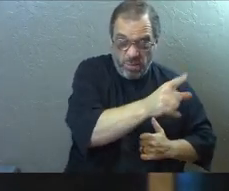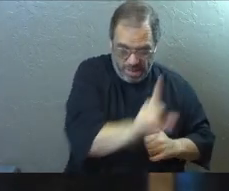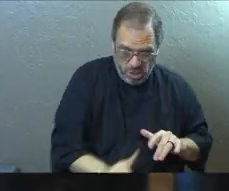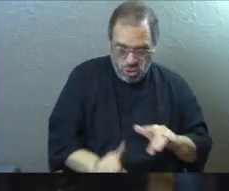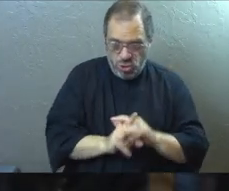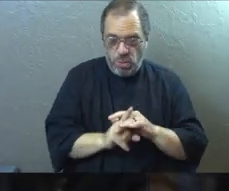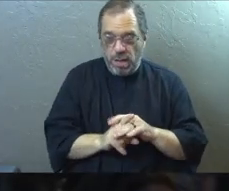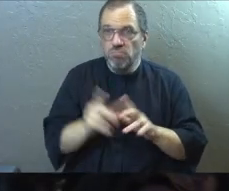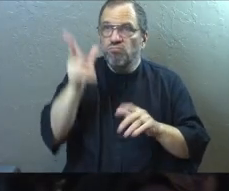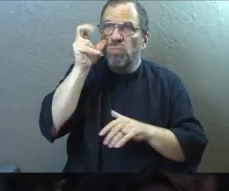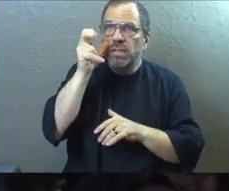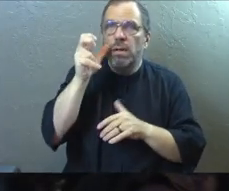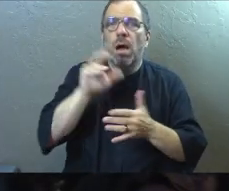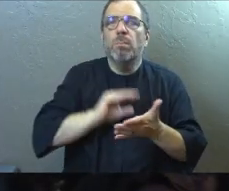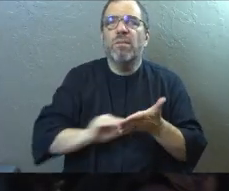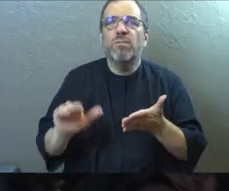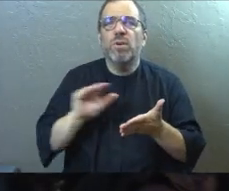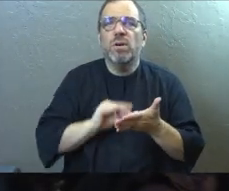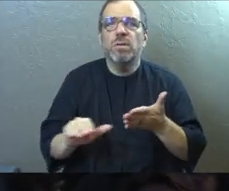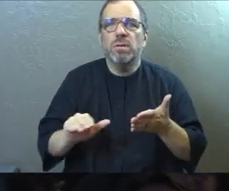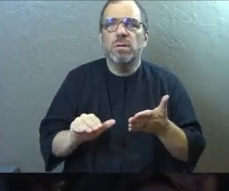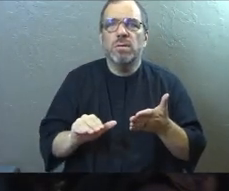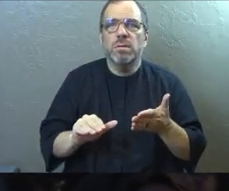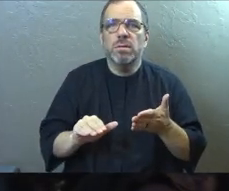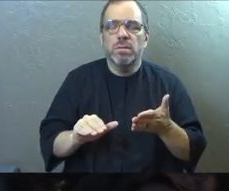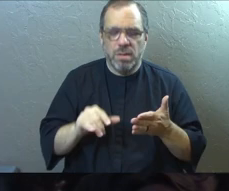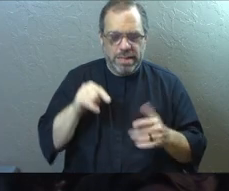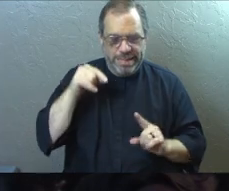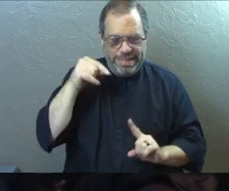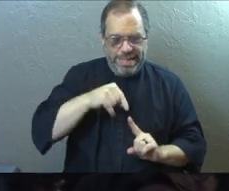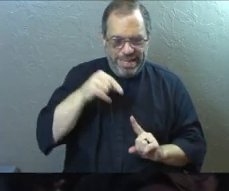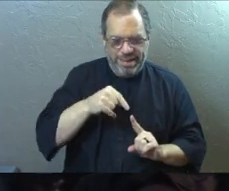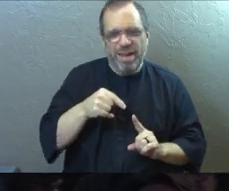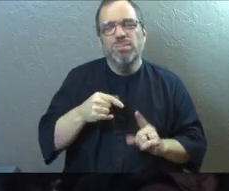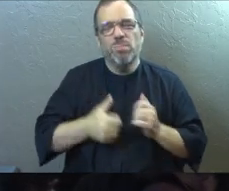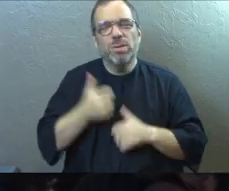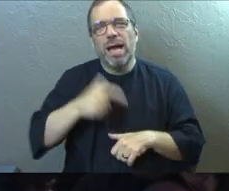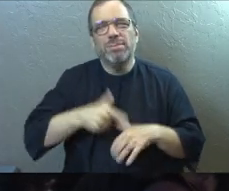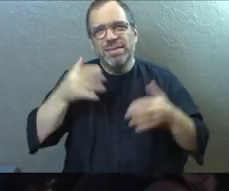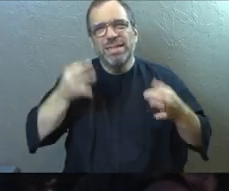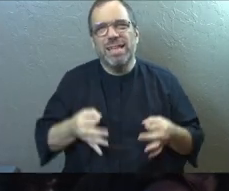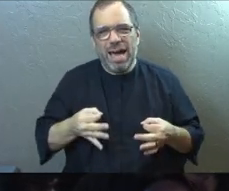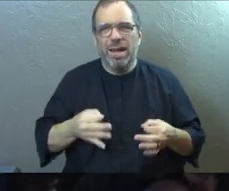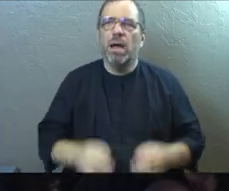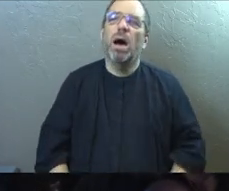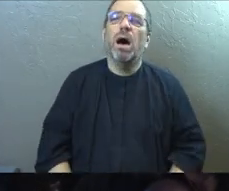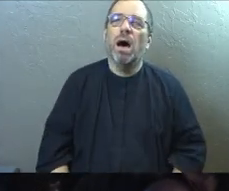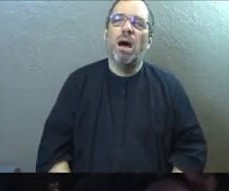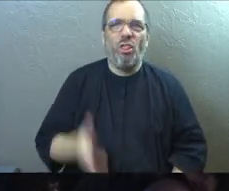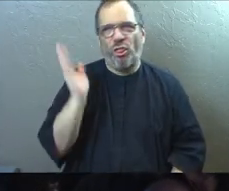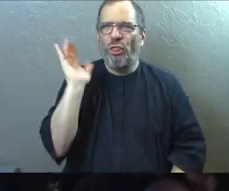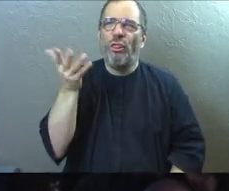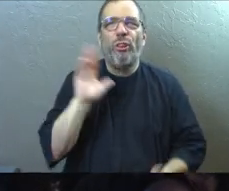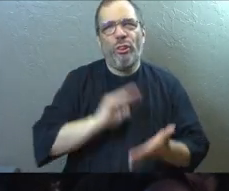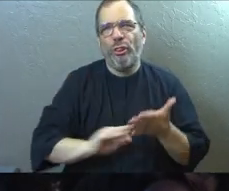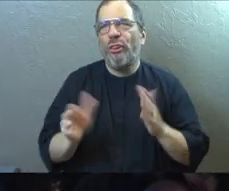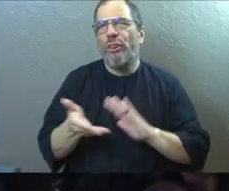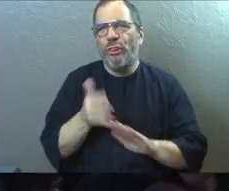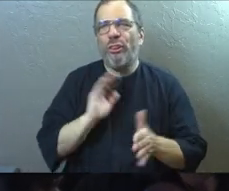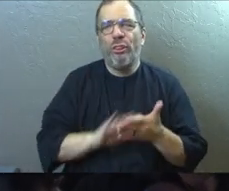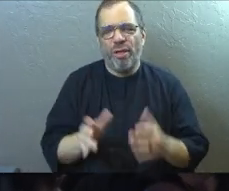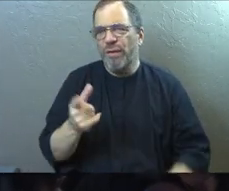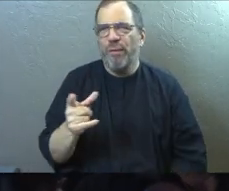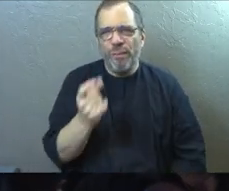teaching about forgiveness. He draws the conclusion like people often do. Oh, you're up there talking about forgiveness.